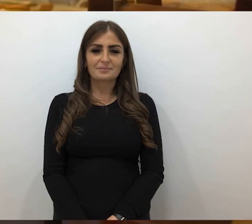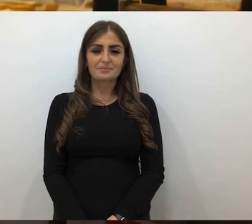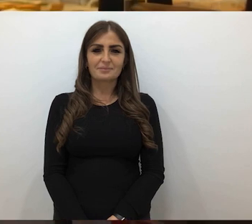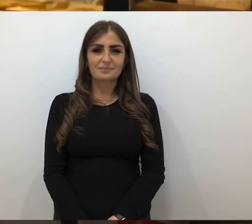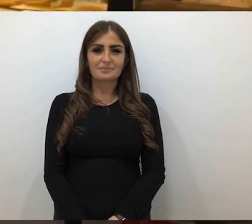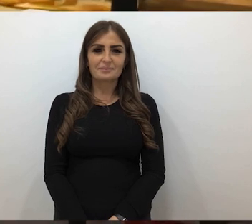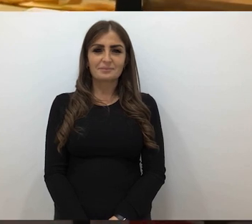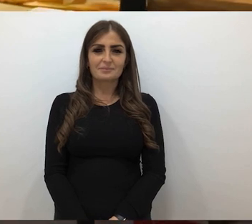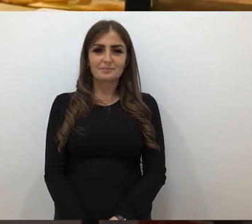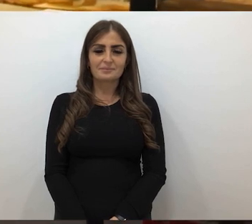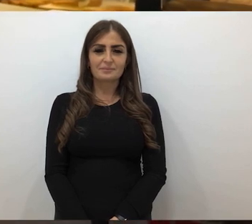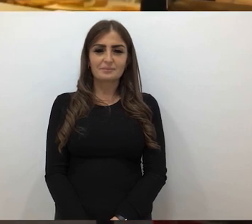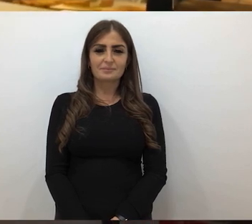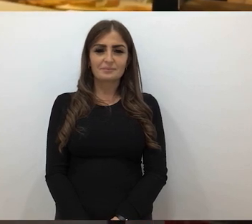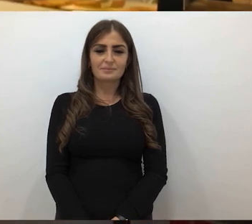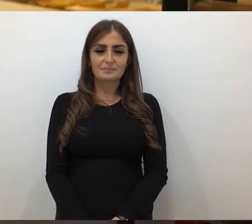Ochre Award.